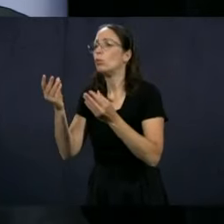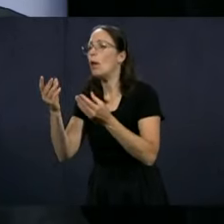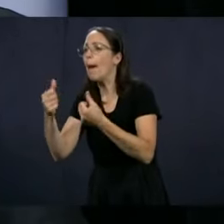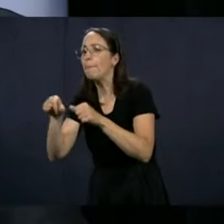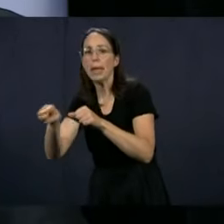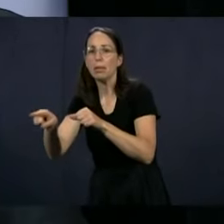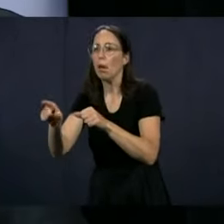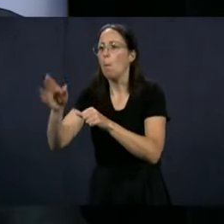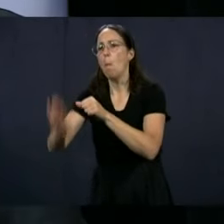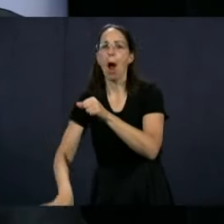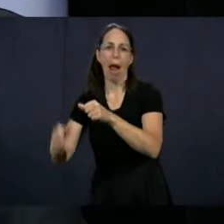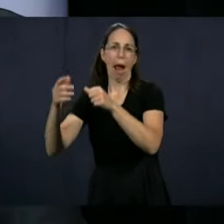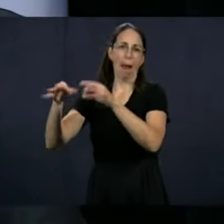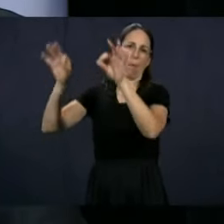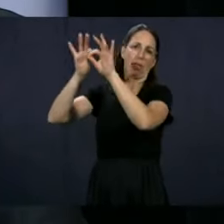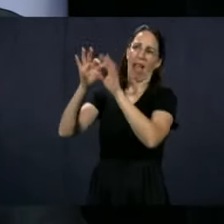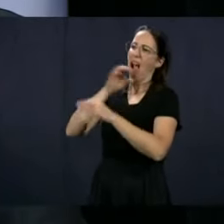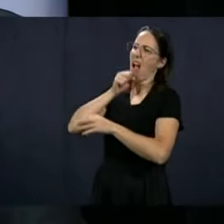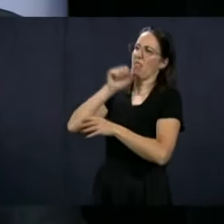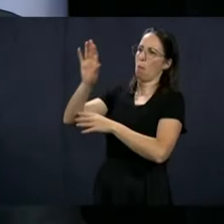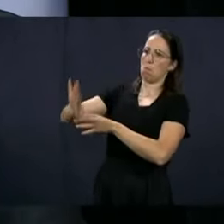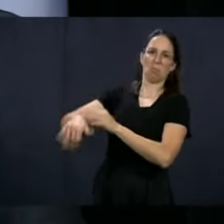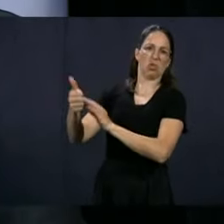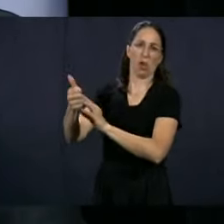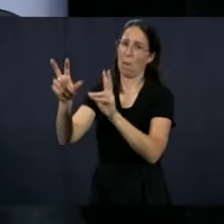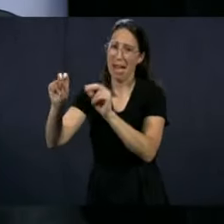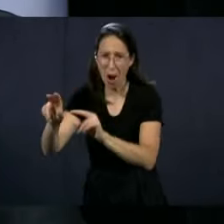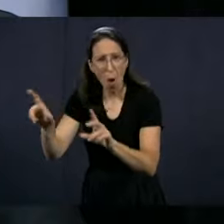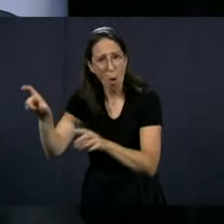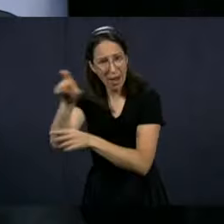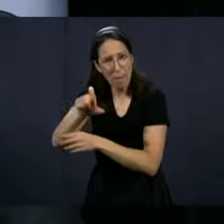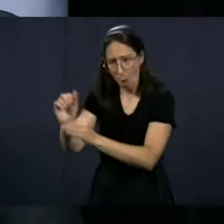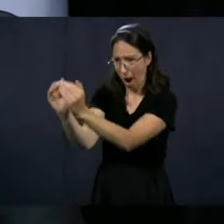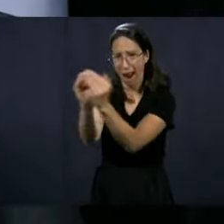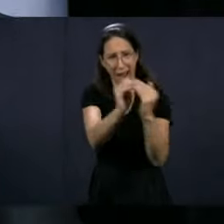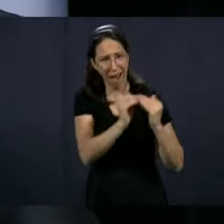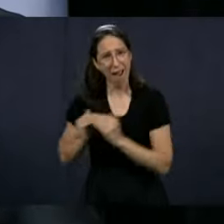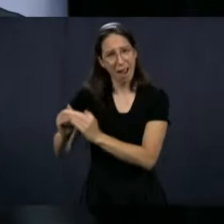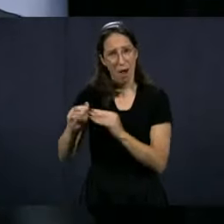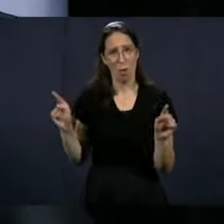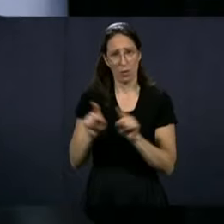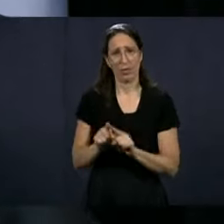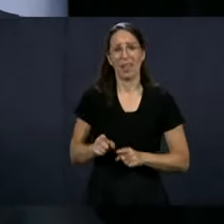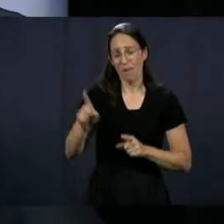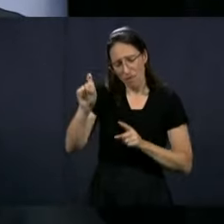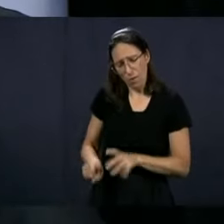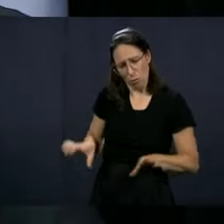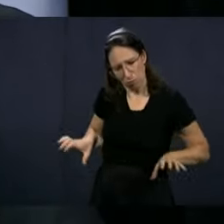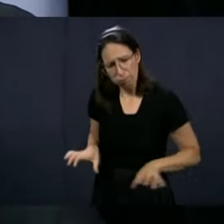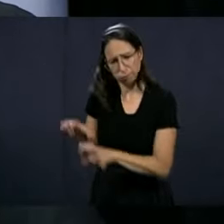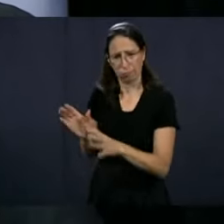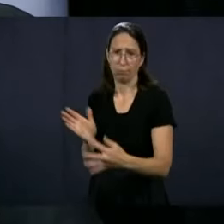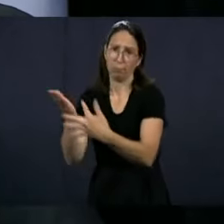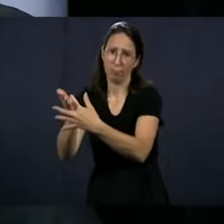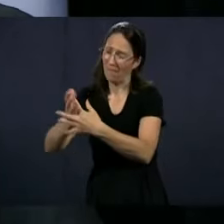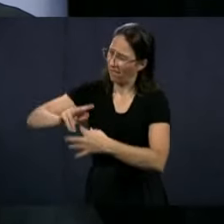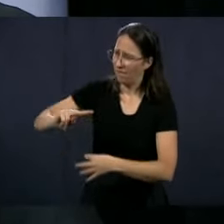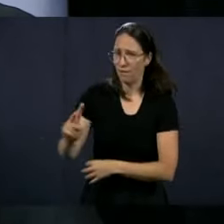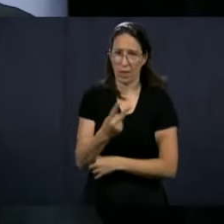who live there are not just as important for us. They're all Quebecers. So I think that we had to act